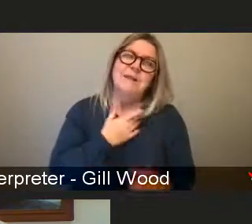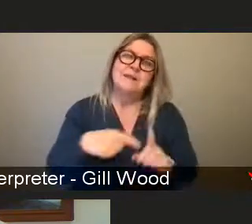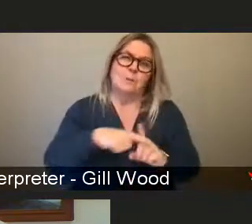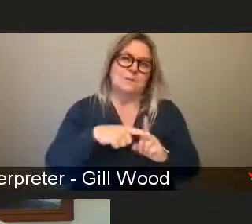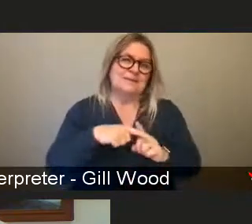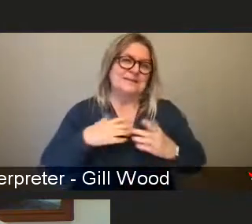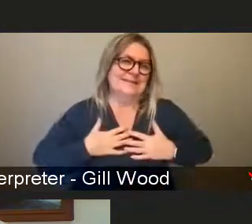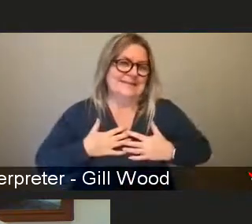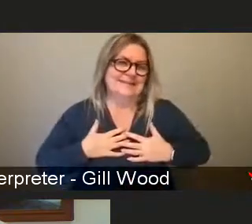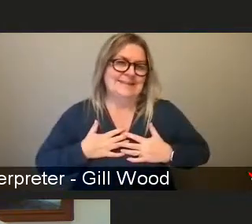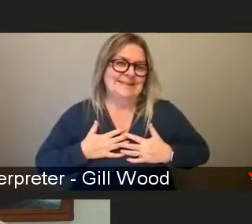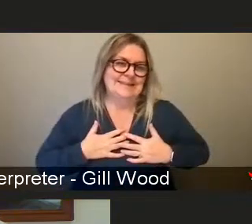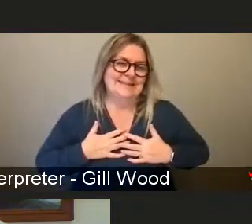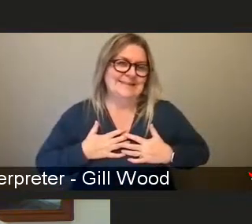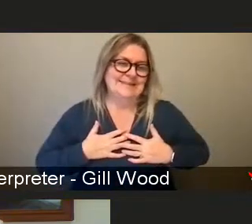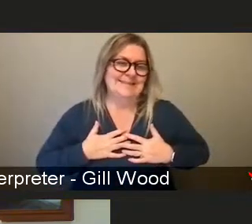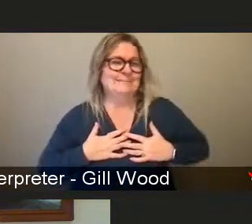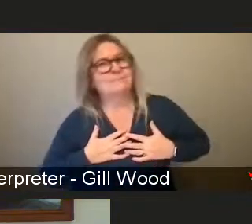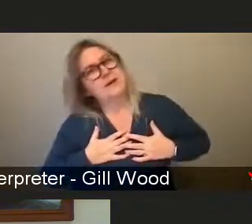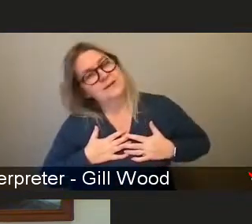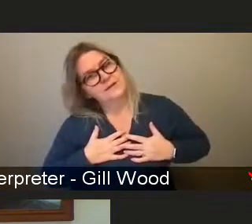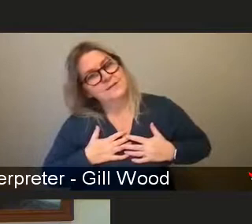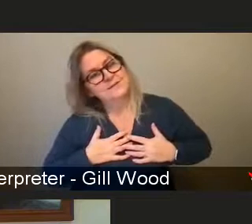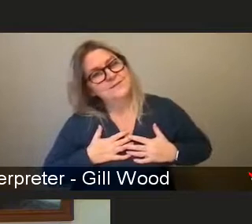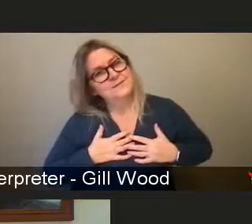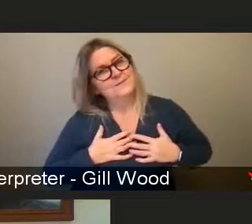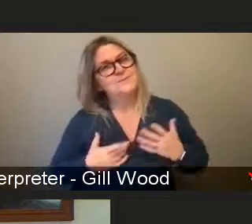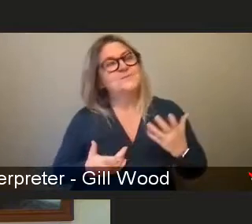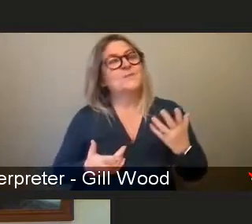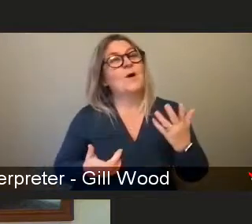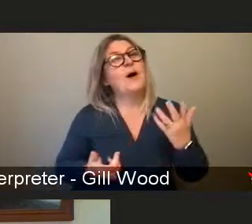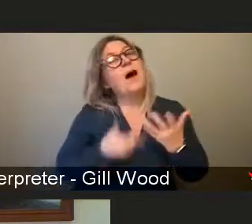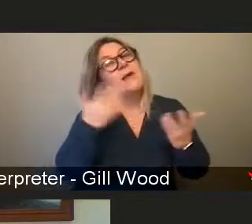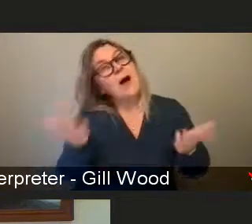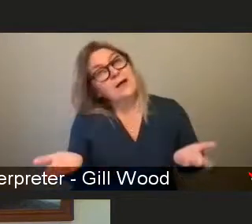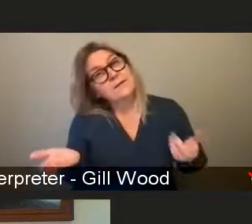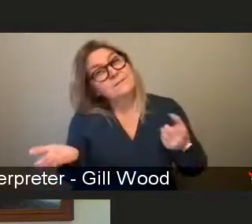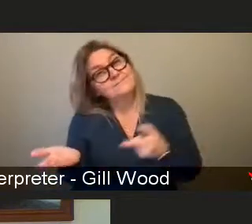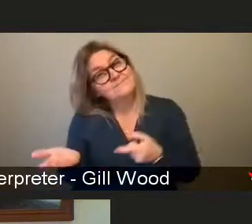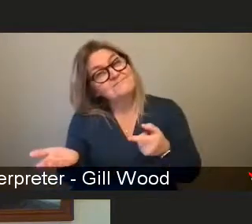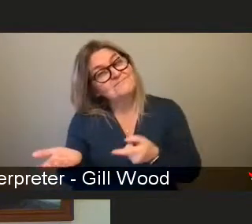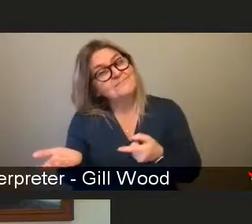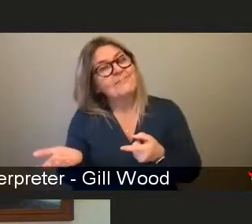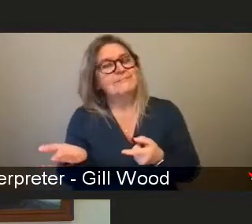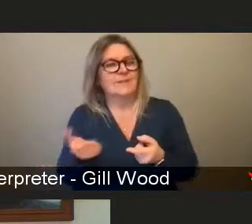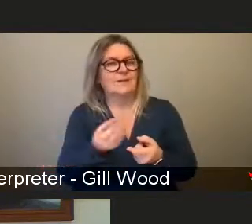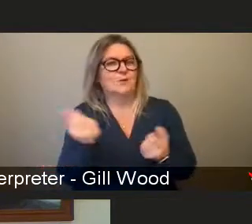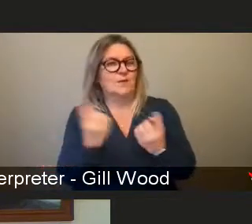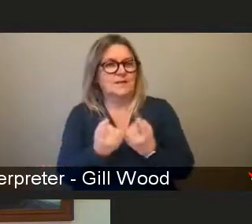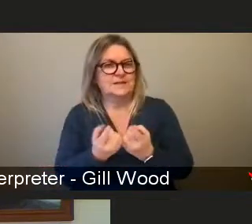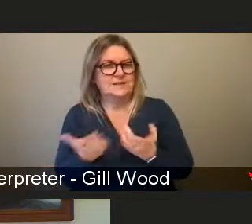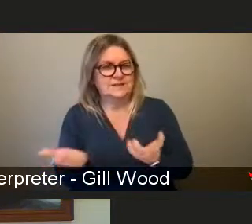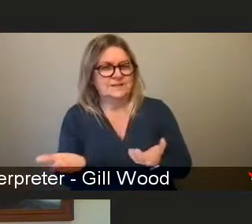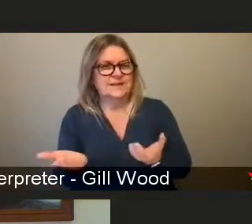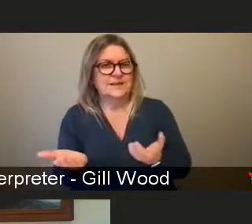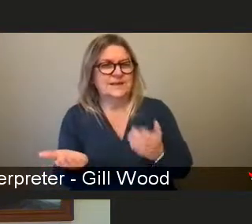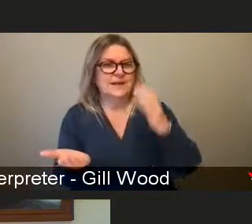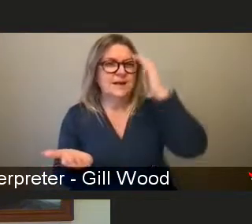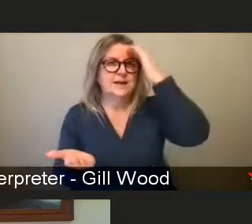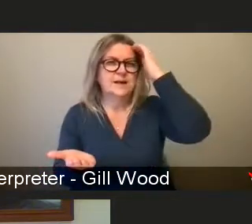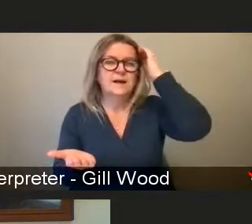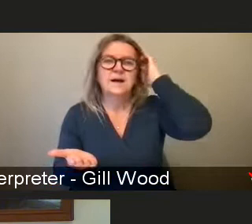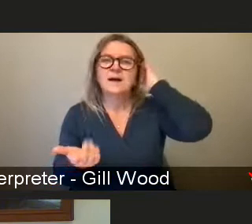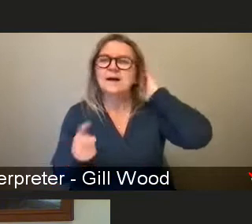The less optimistic bit of me, in a sense, is a couple of things, really. One, I think there's still a tendency